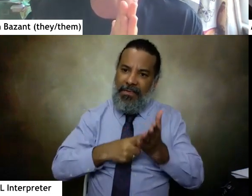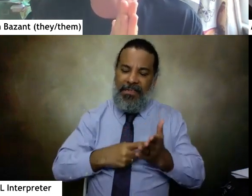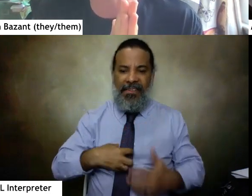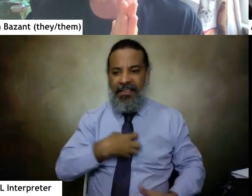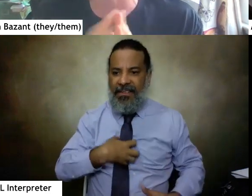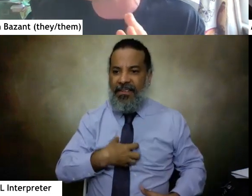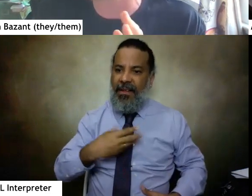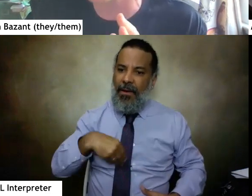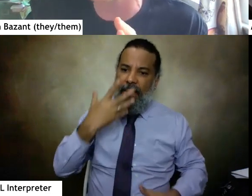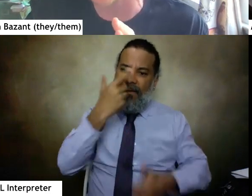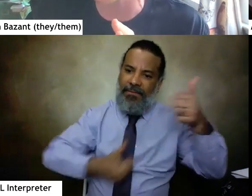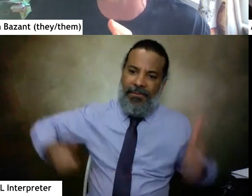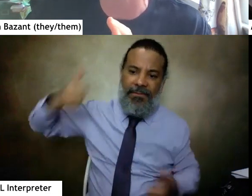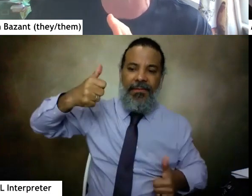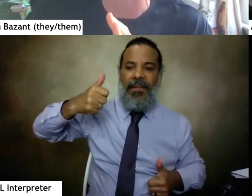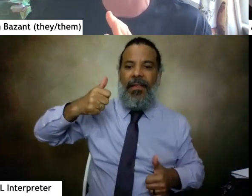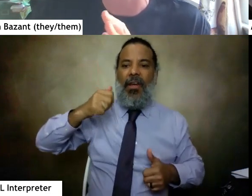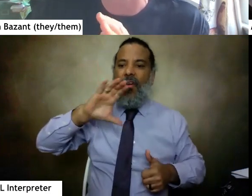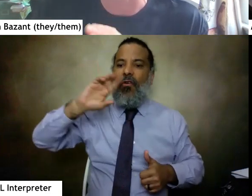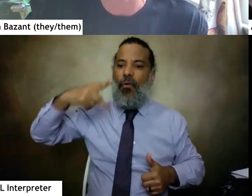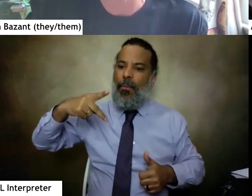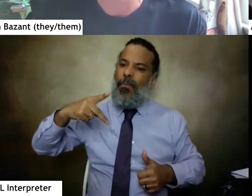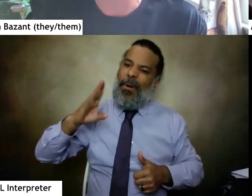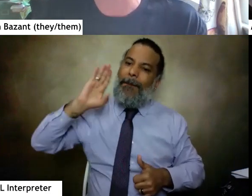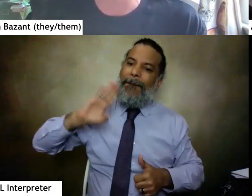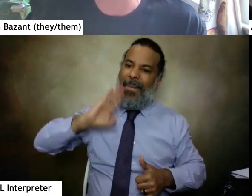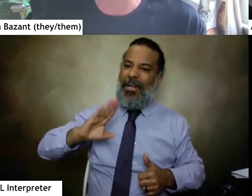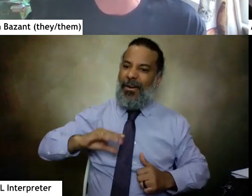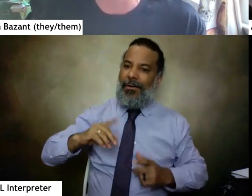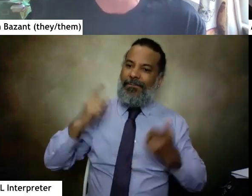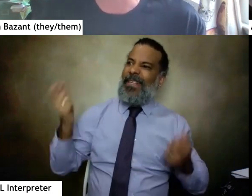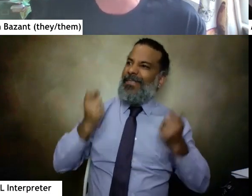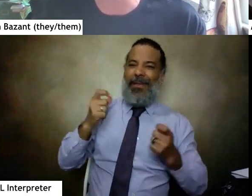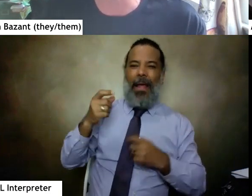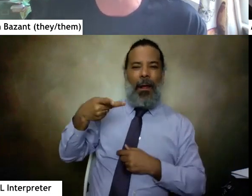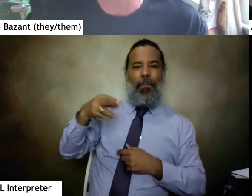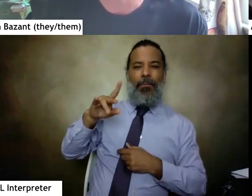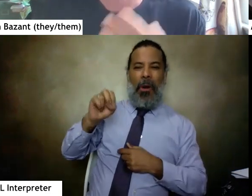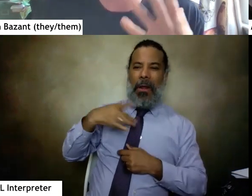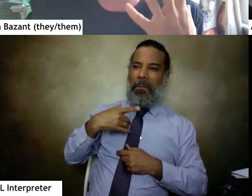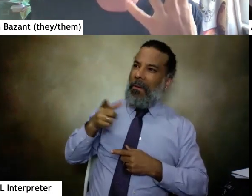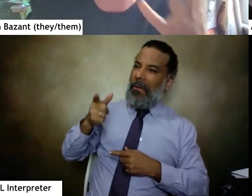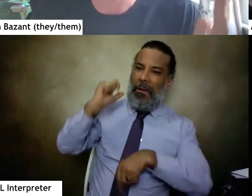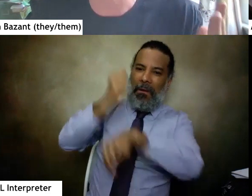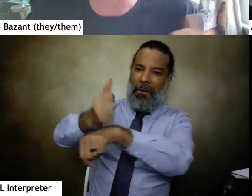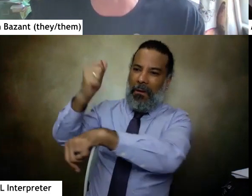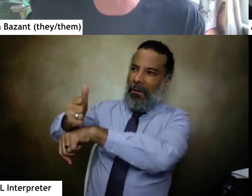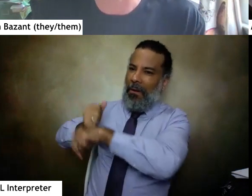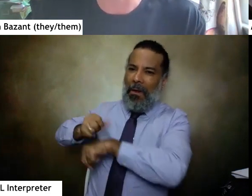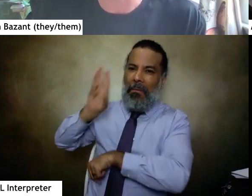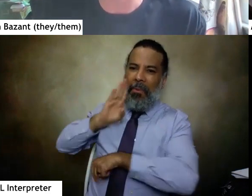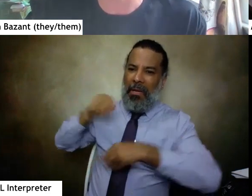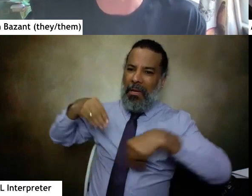supremacist corporate beer fest that pride had become, and to reclaim the radical